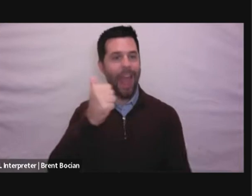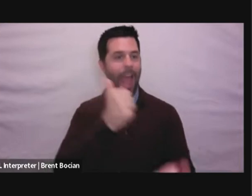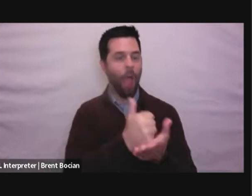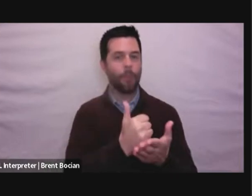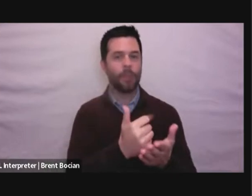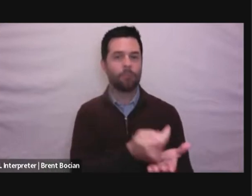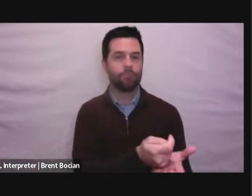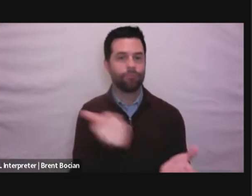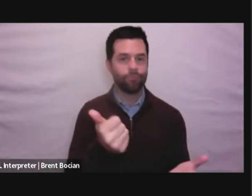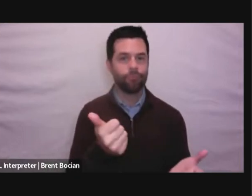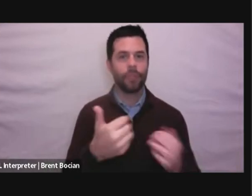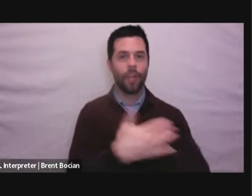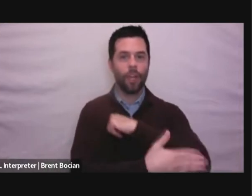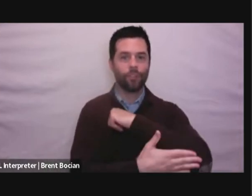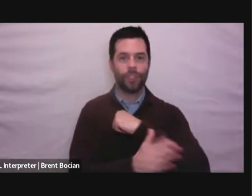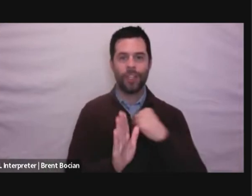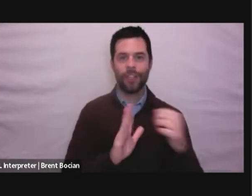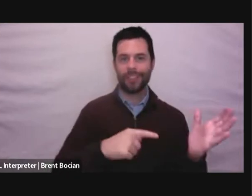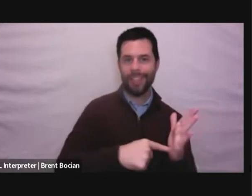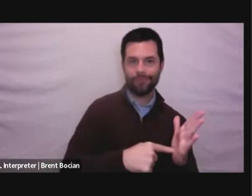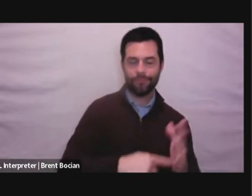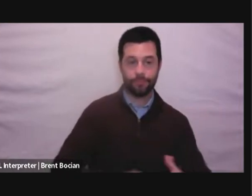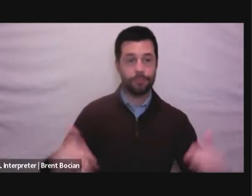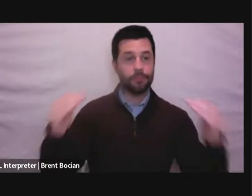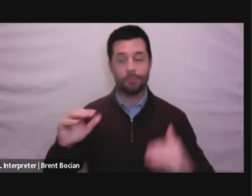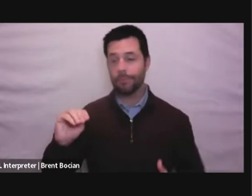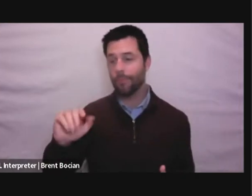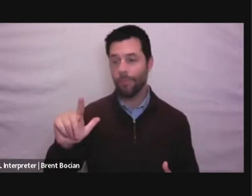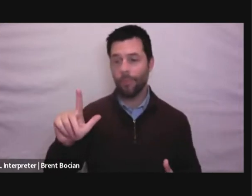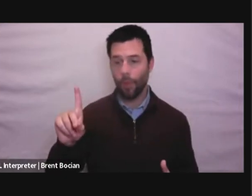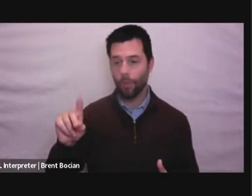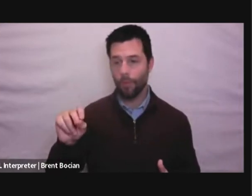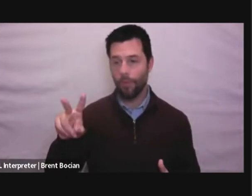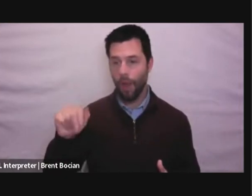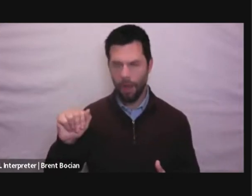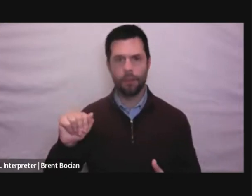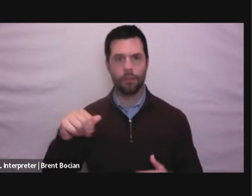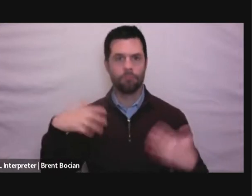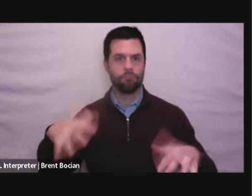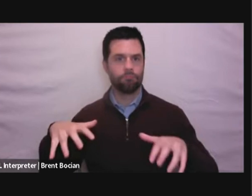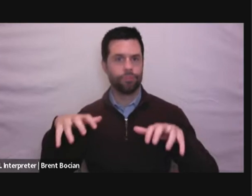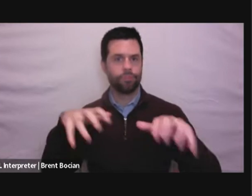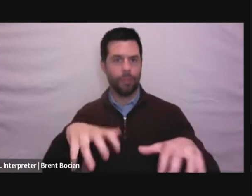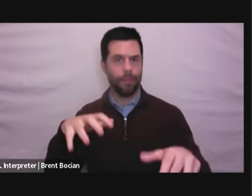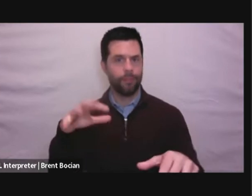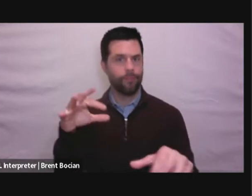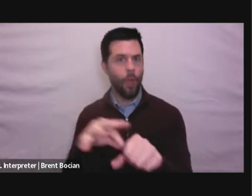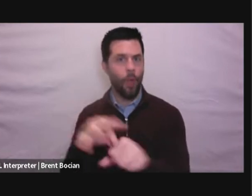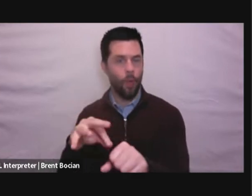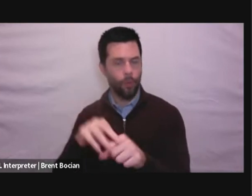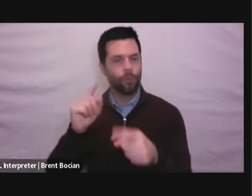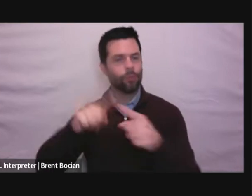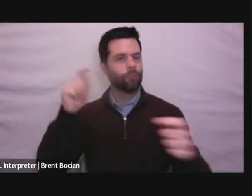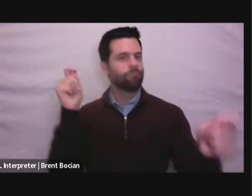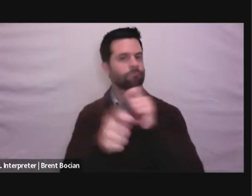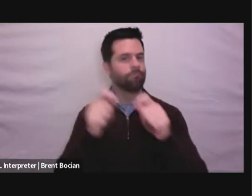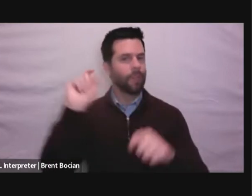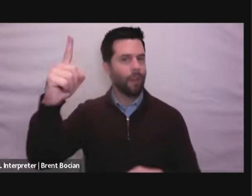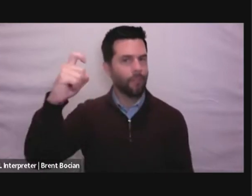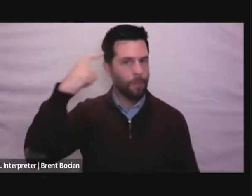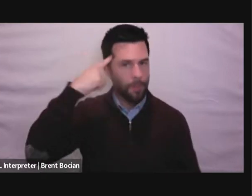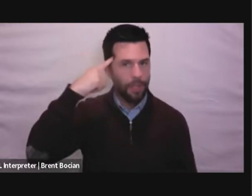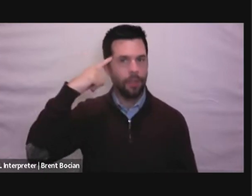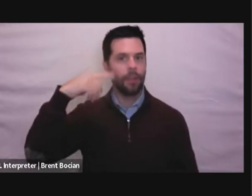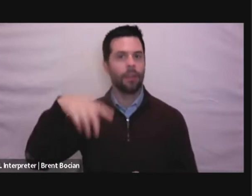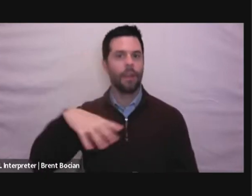And Moldova, where massive voter turnout to power a reform government that ran on